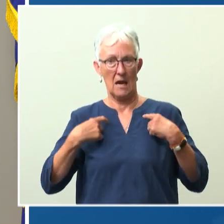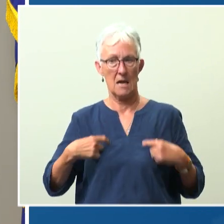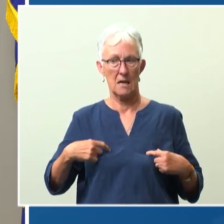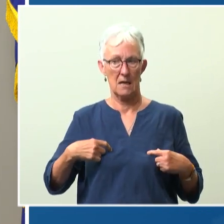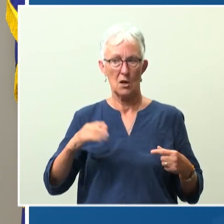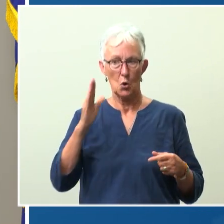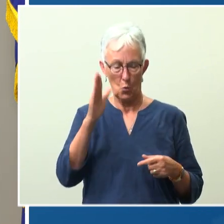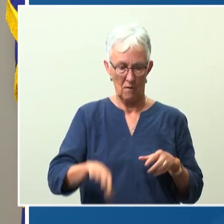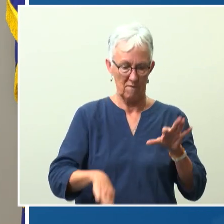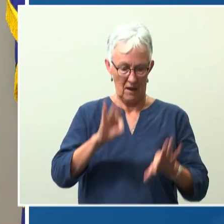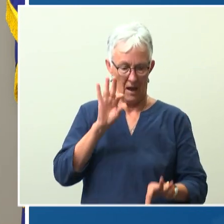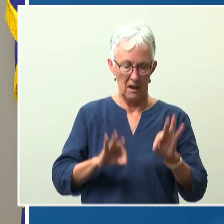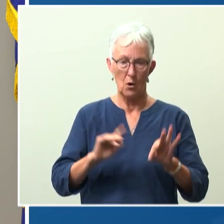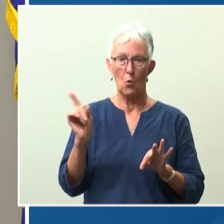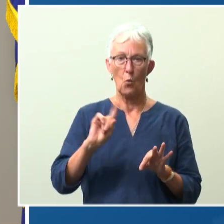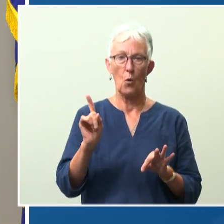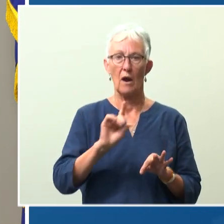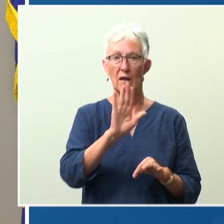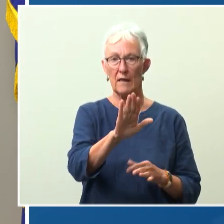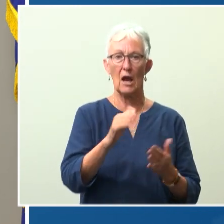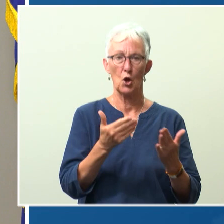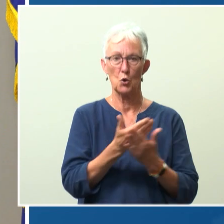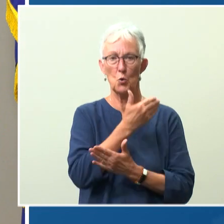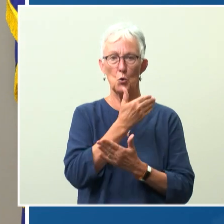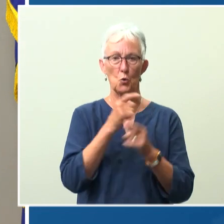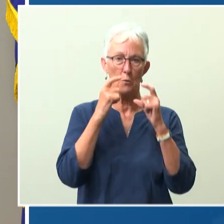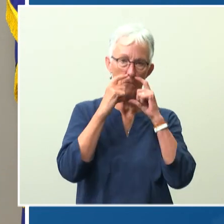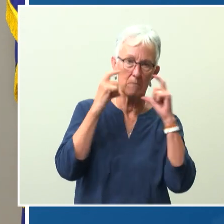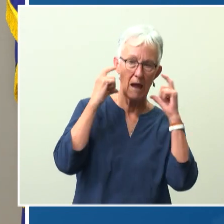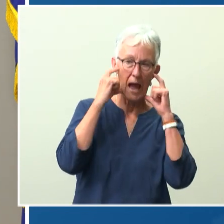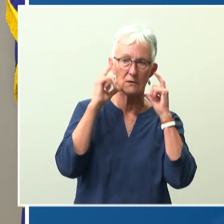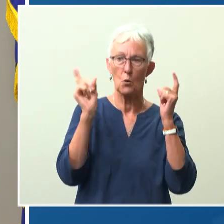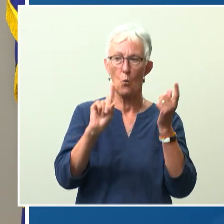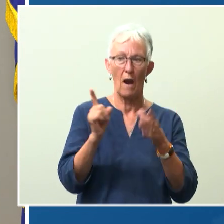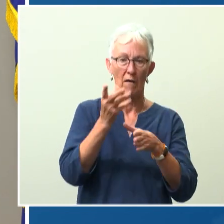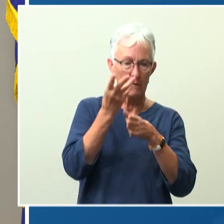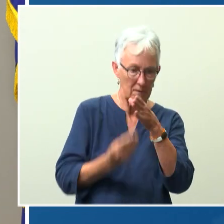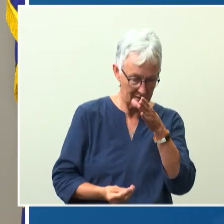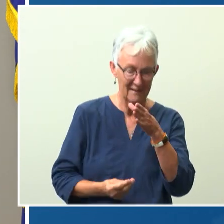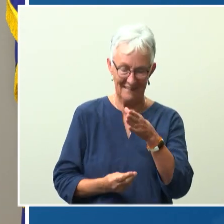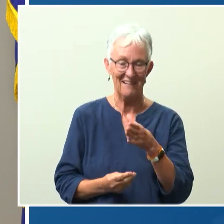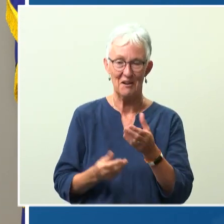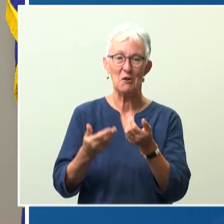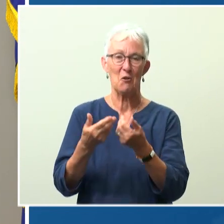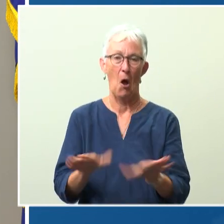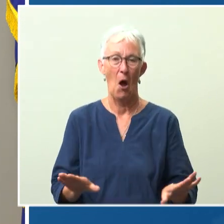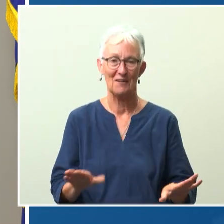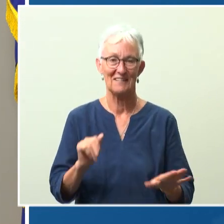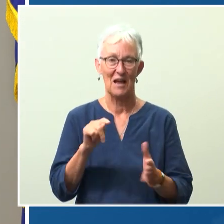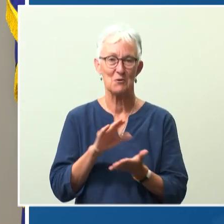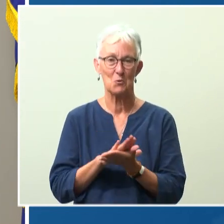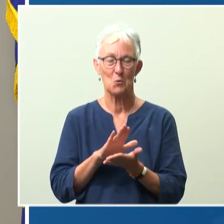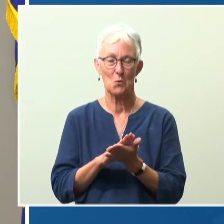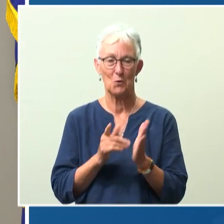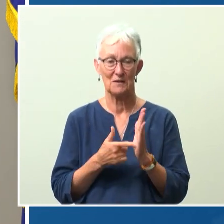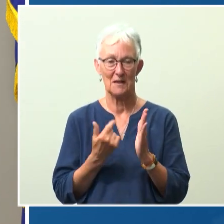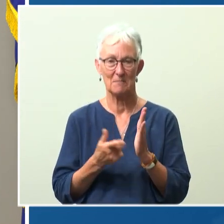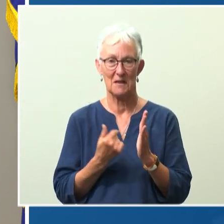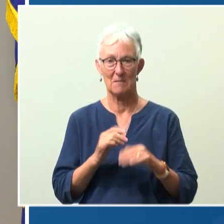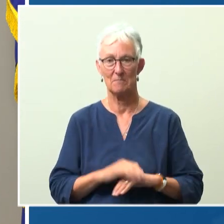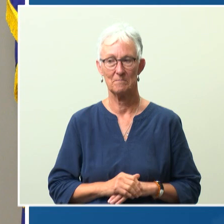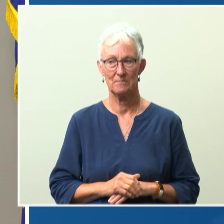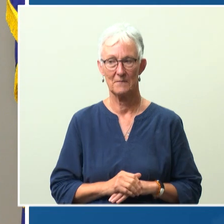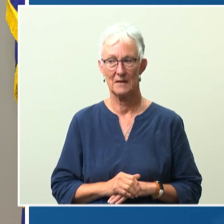collection of back-to-school, safe-at-school, masks had disappeared to. In less than an hour, I will be back at the